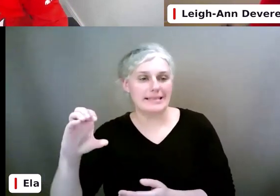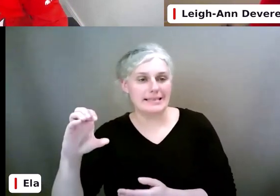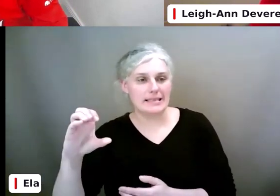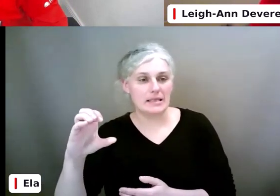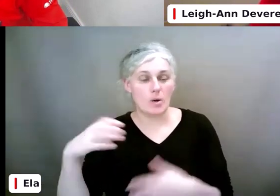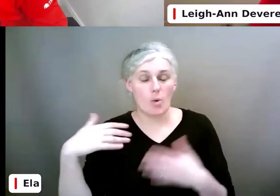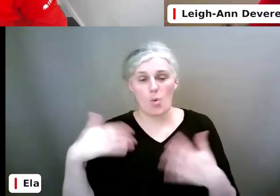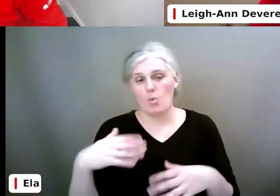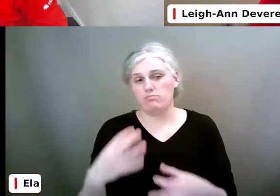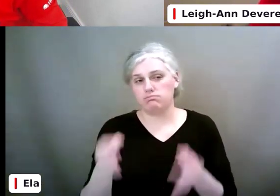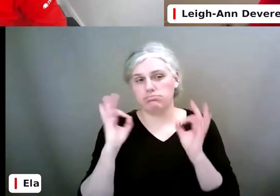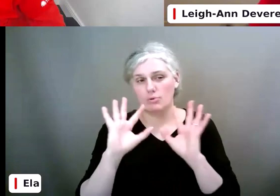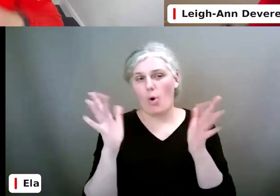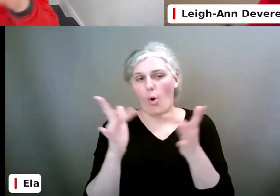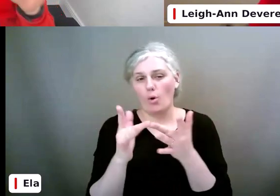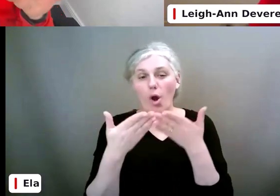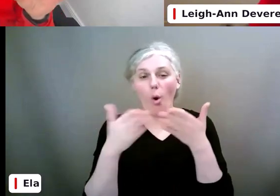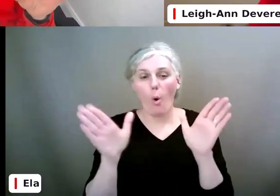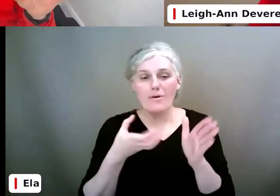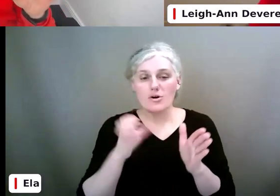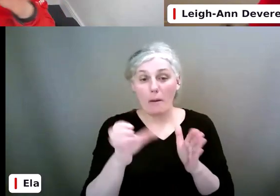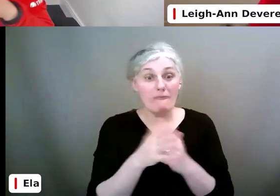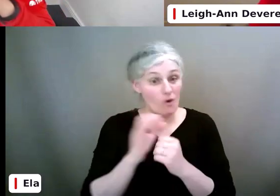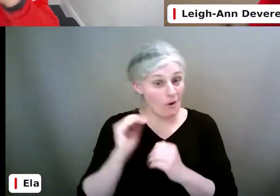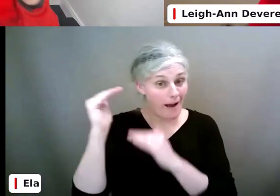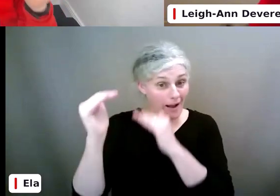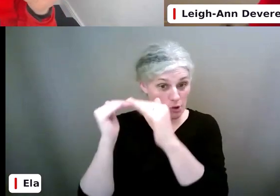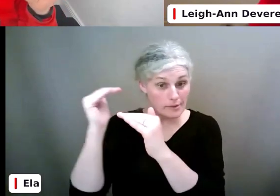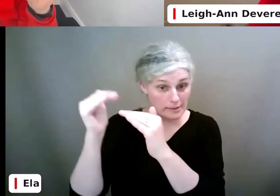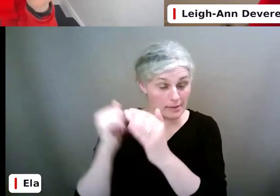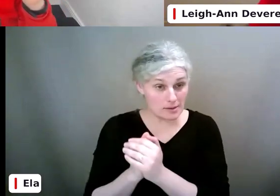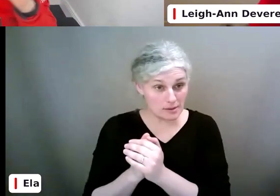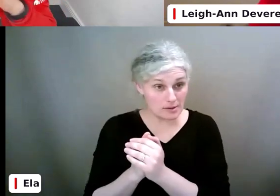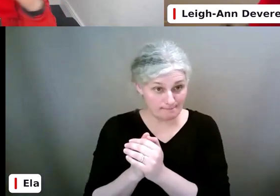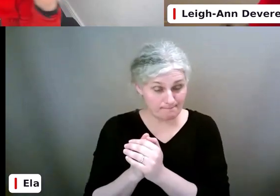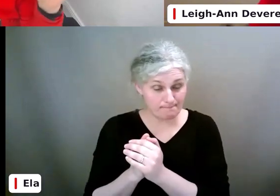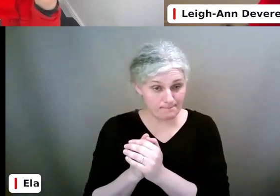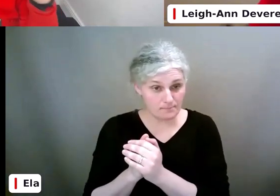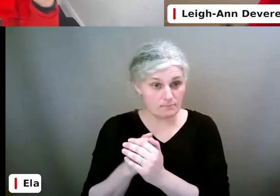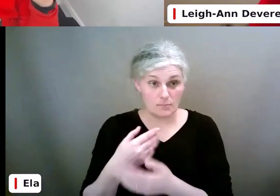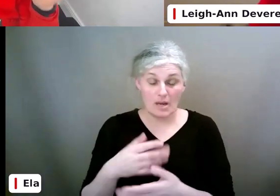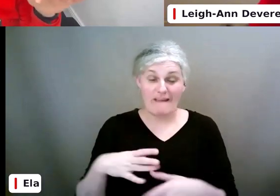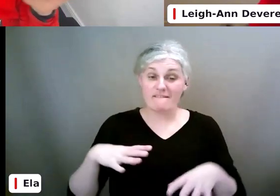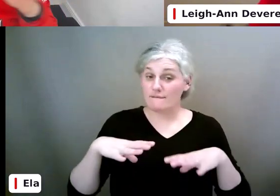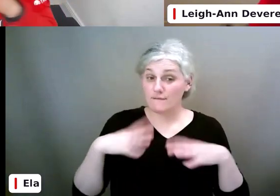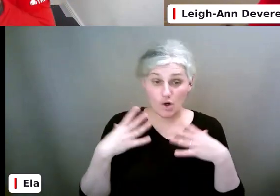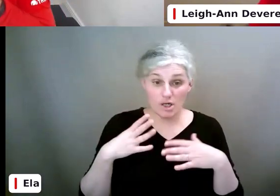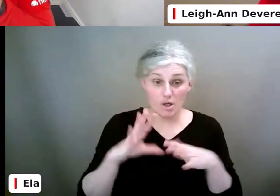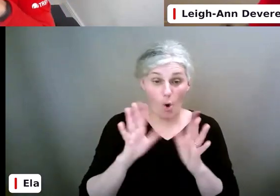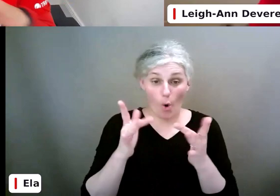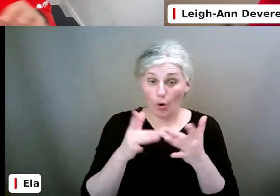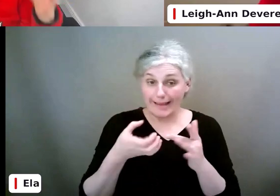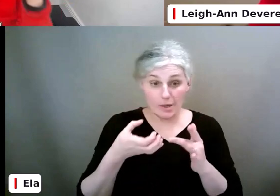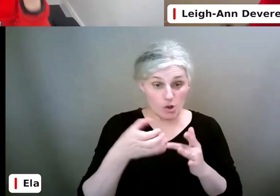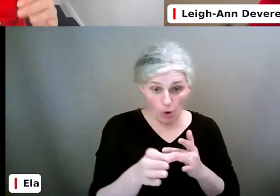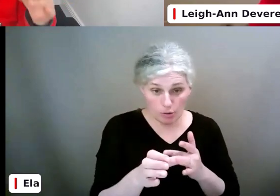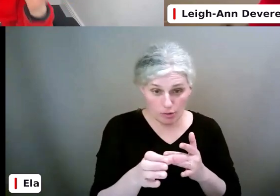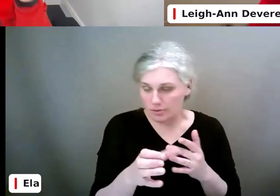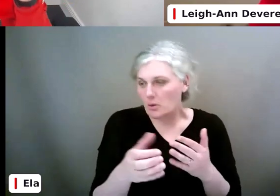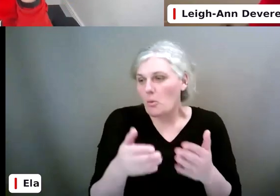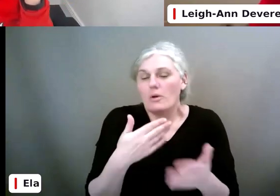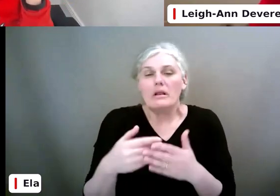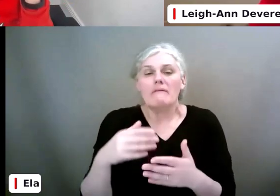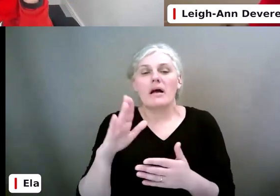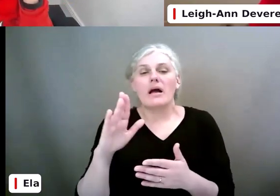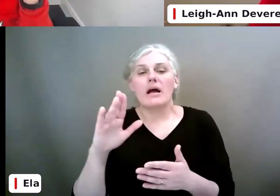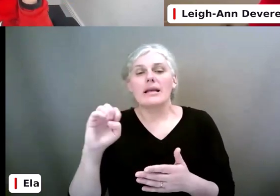Massive Online Open Courses for Adults, for Grownups. These are free online courses in whatever. Like, Leanne,